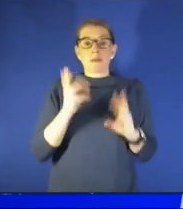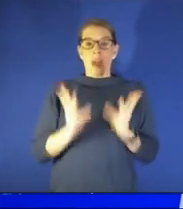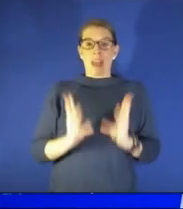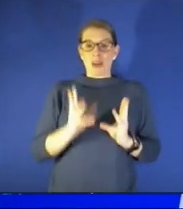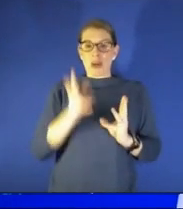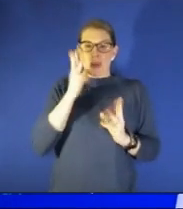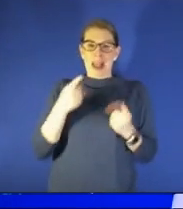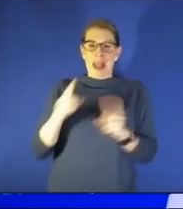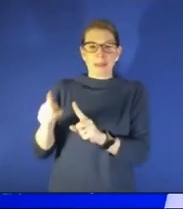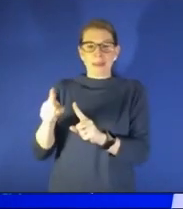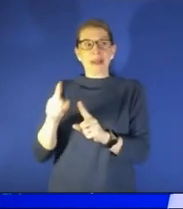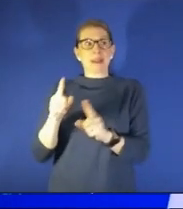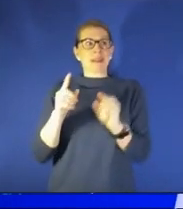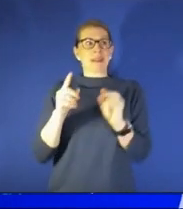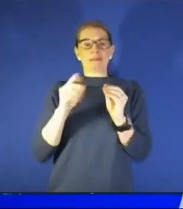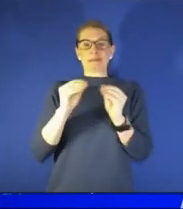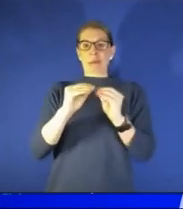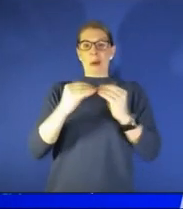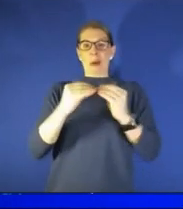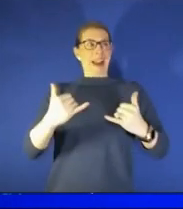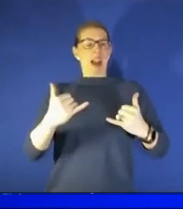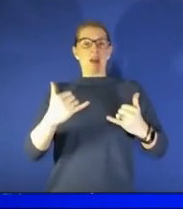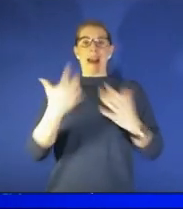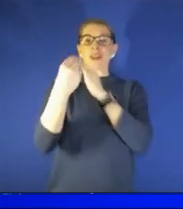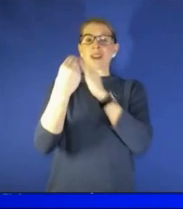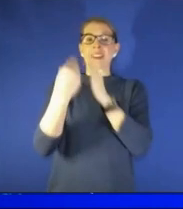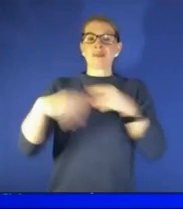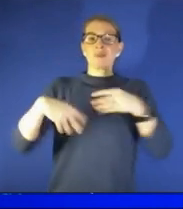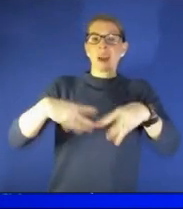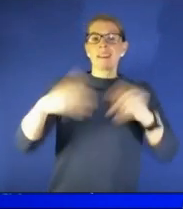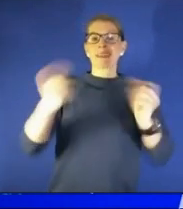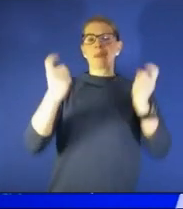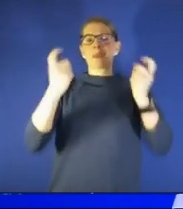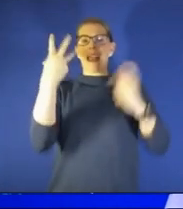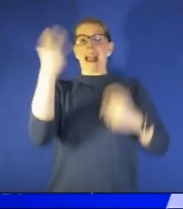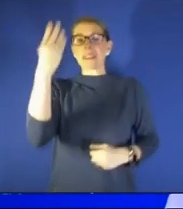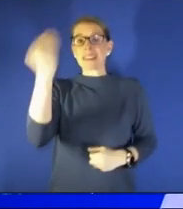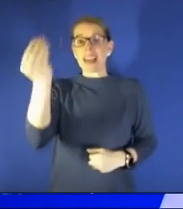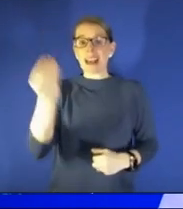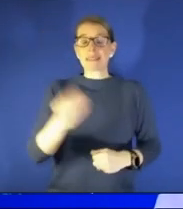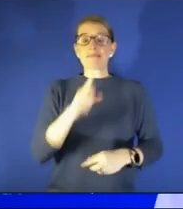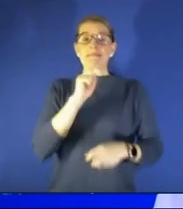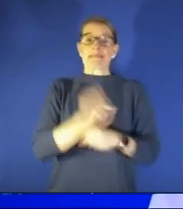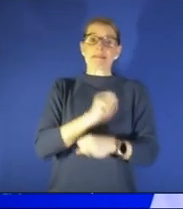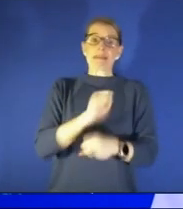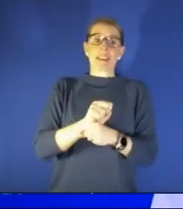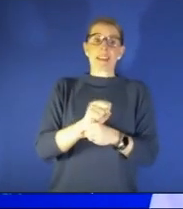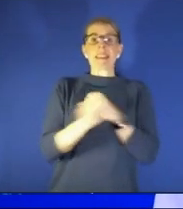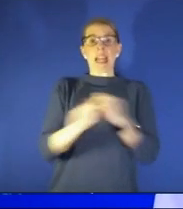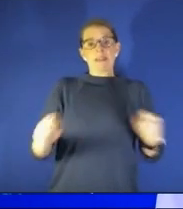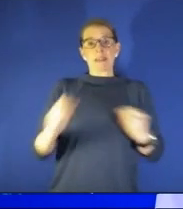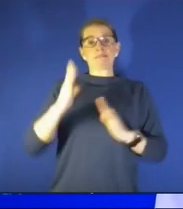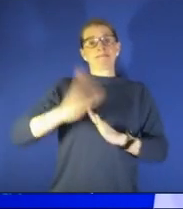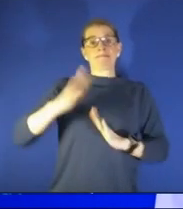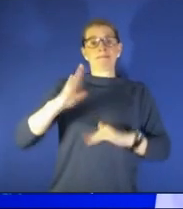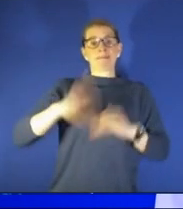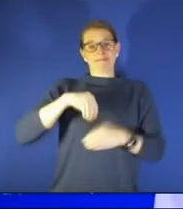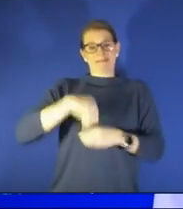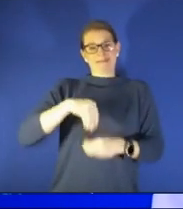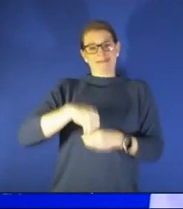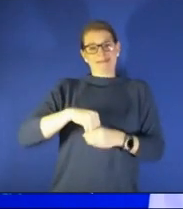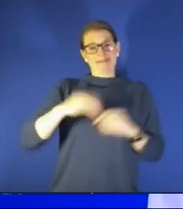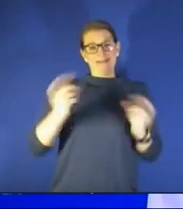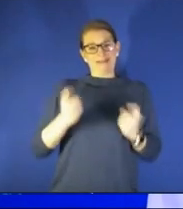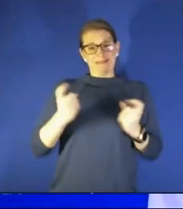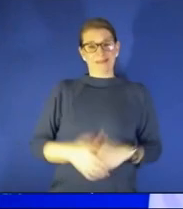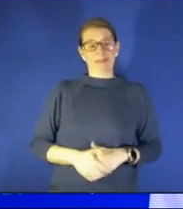outside you know parades outside and celebrations outside are actually are really going to be much safer than inside we always have to be on